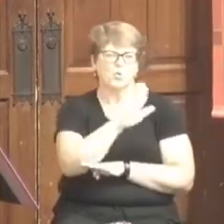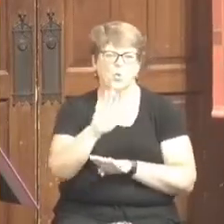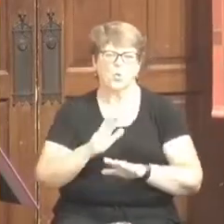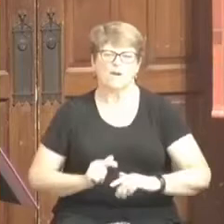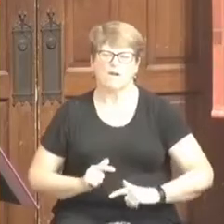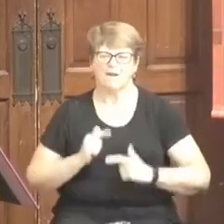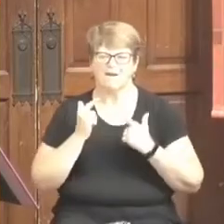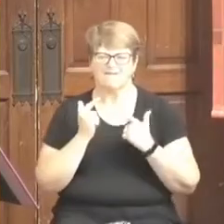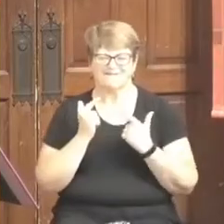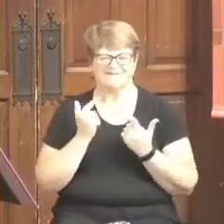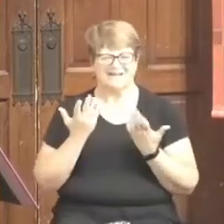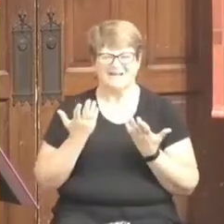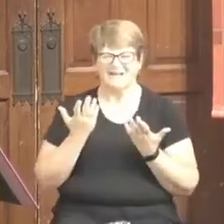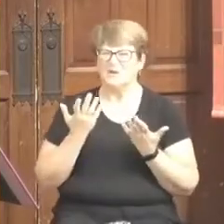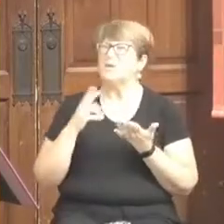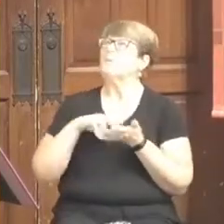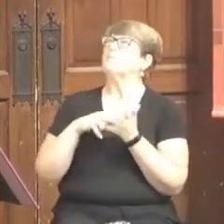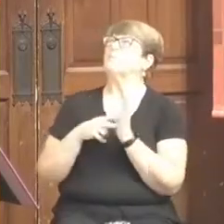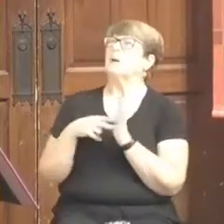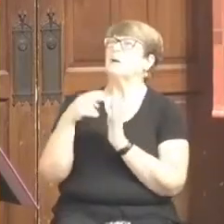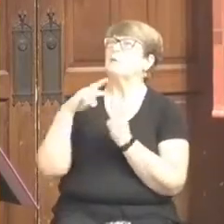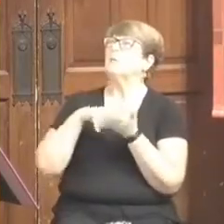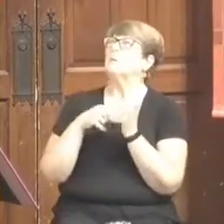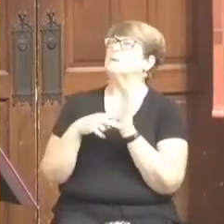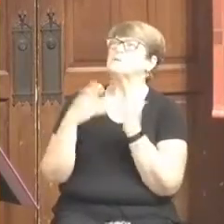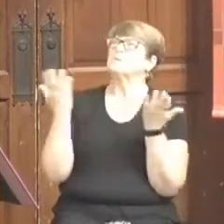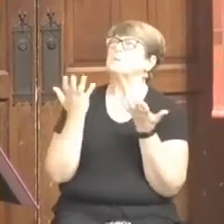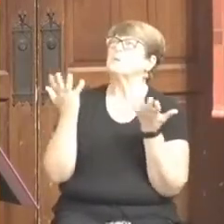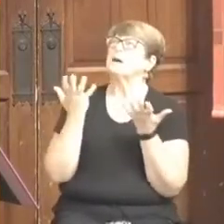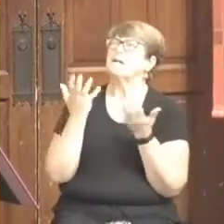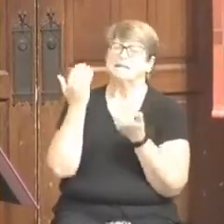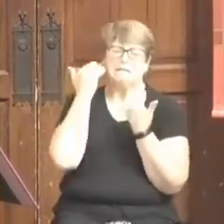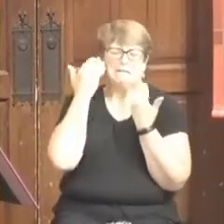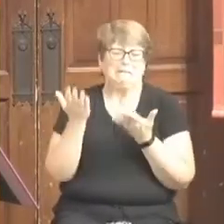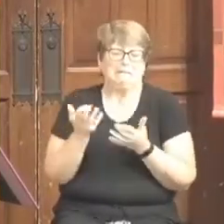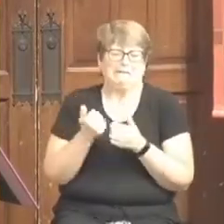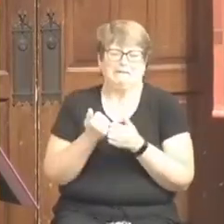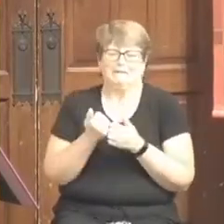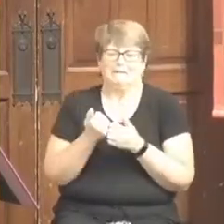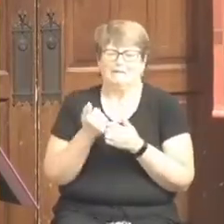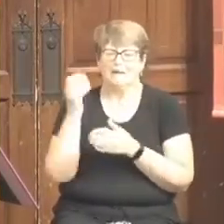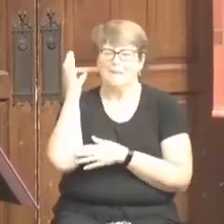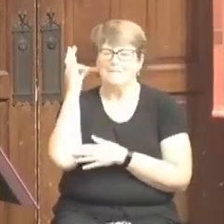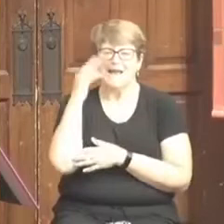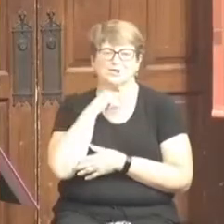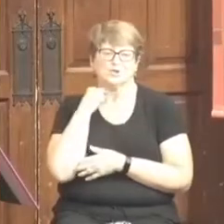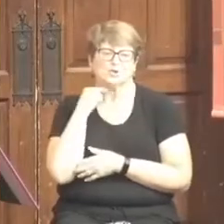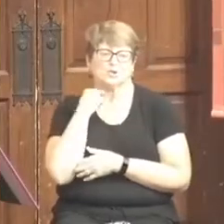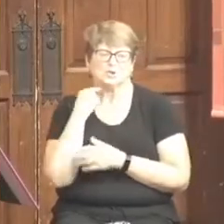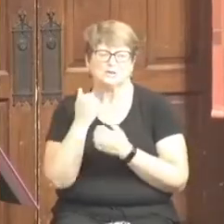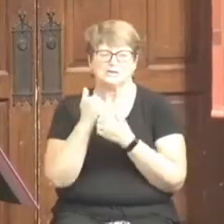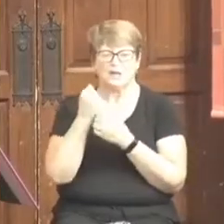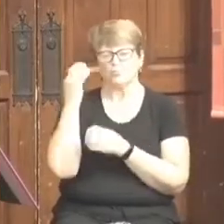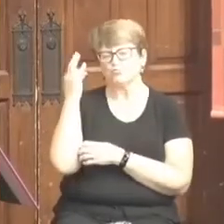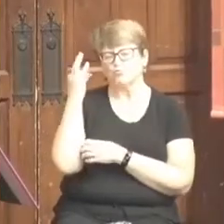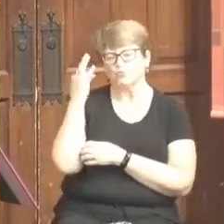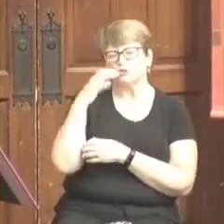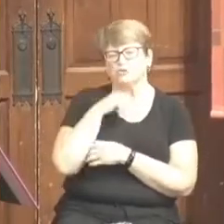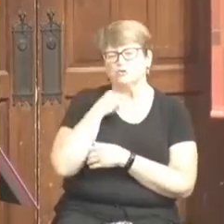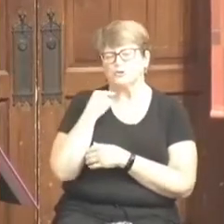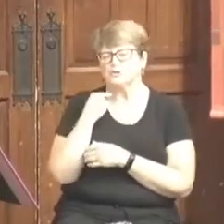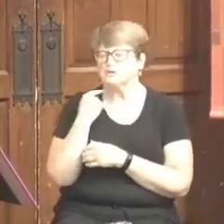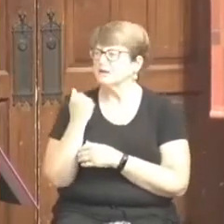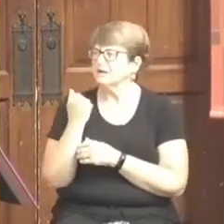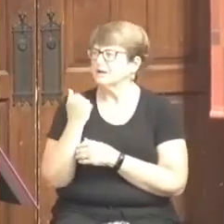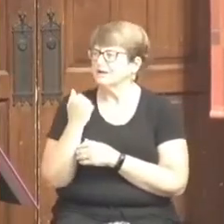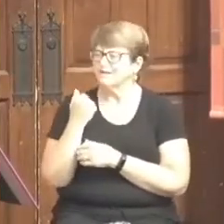me today, what do you mean a purpose? What do you mean a calling? Pastors are called. You know, preachers are called. Not